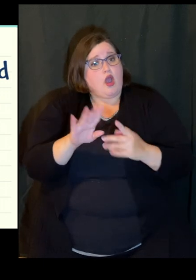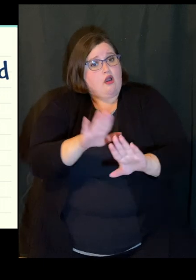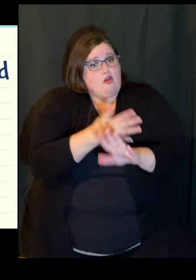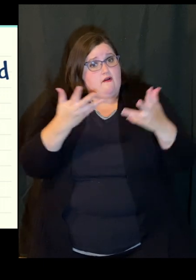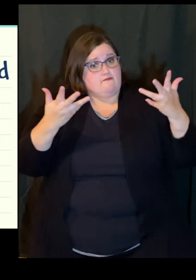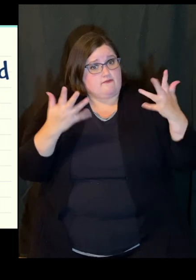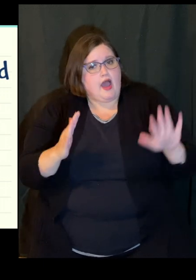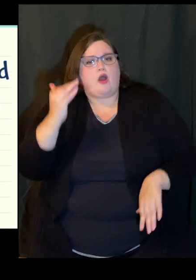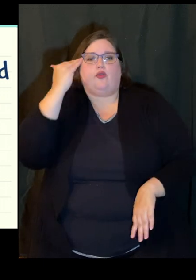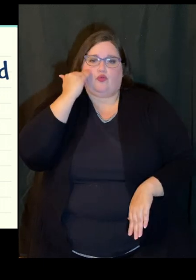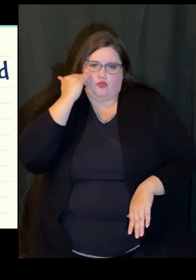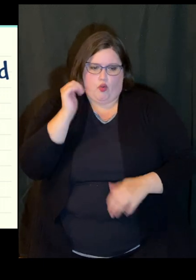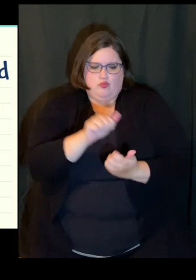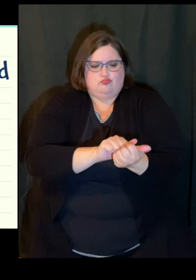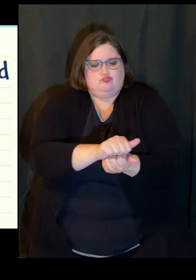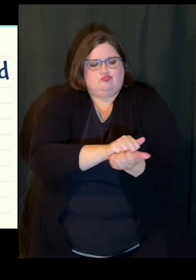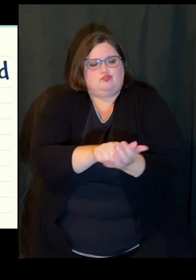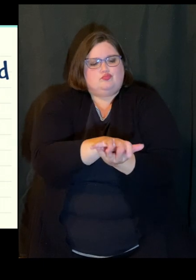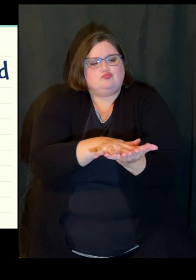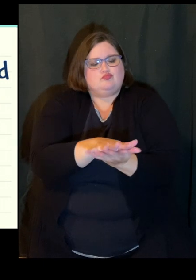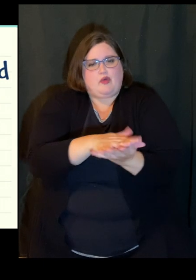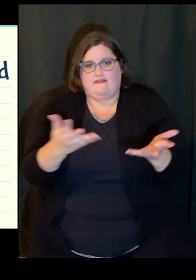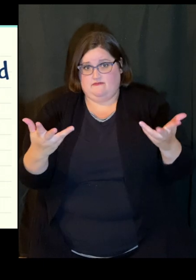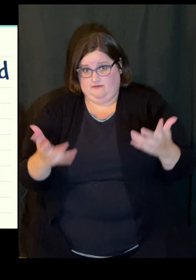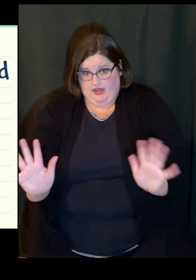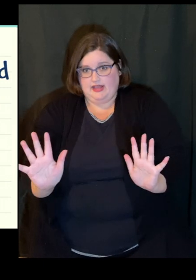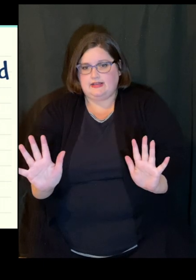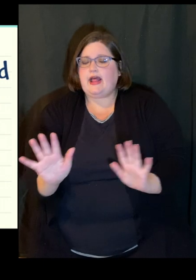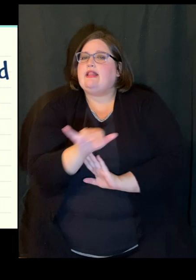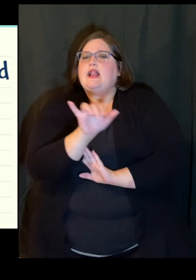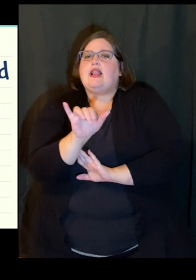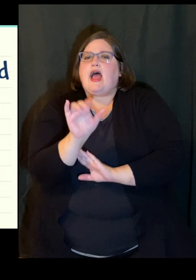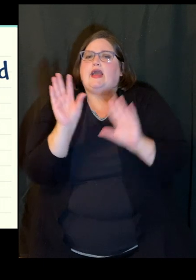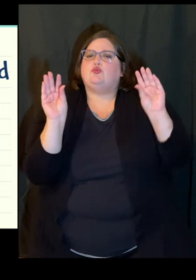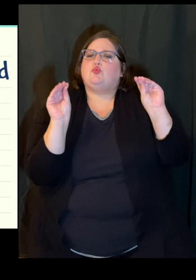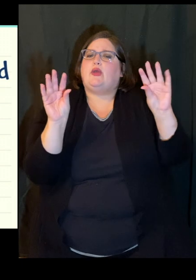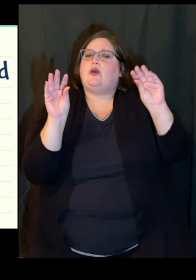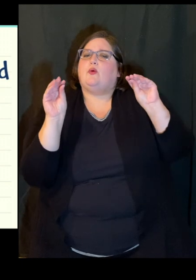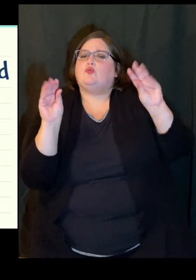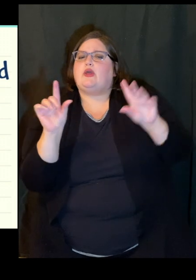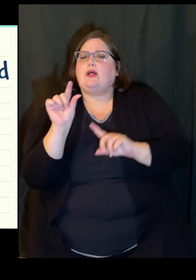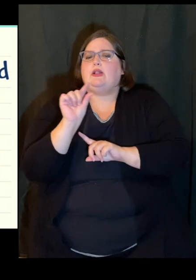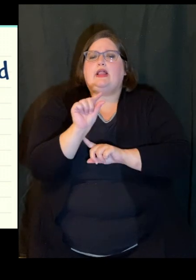washing my hands. I could sing, Twinkle, Twinkle, Little Star.